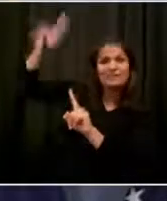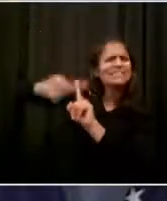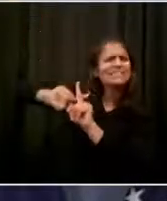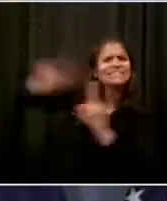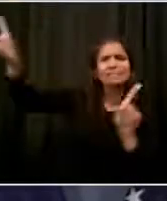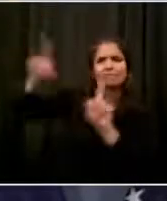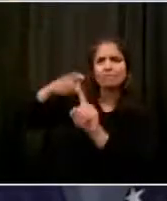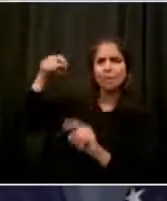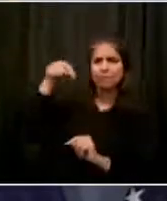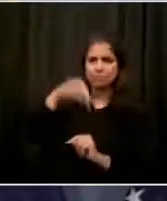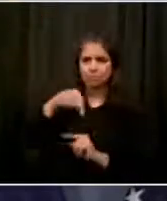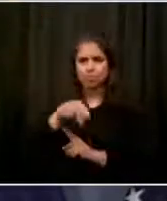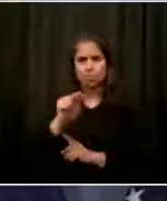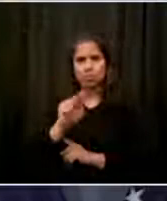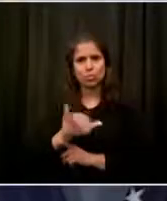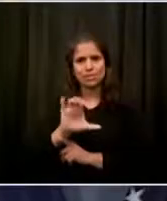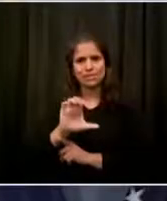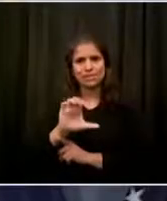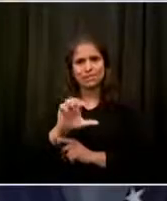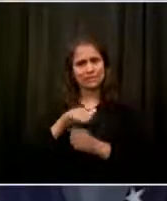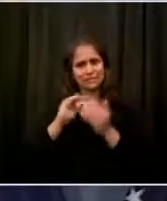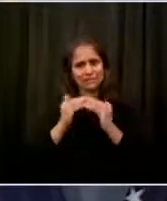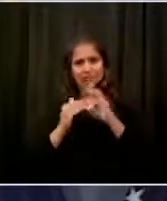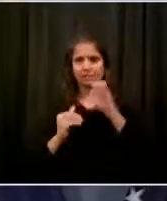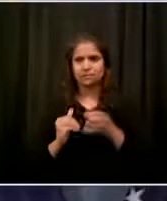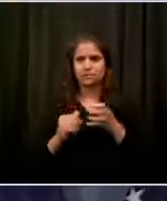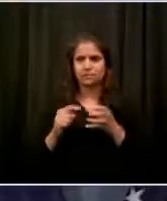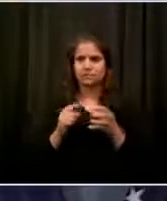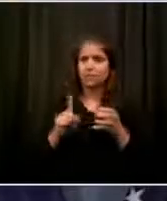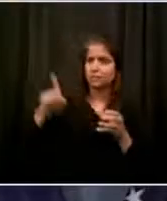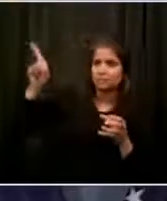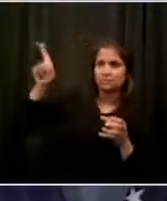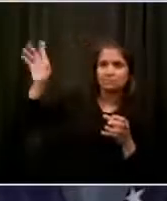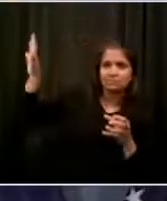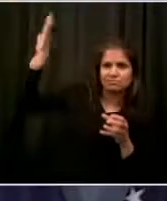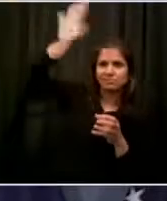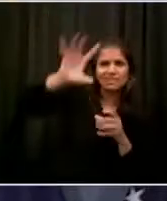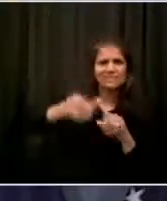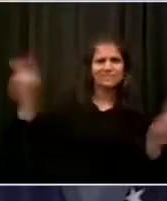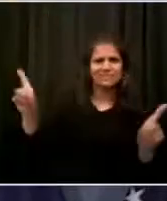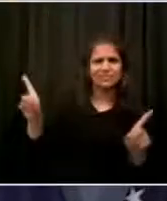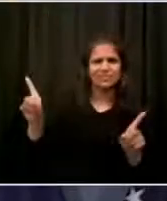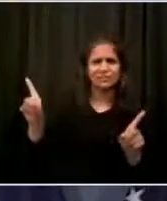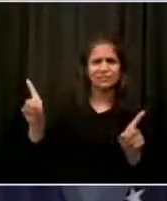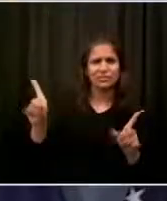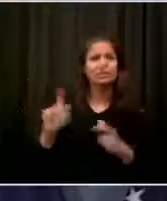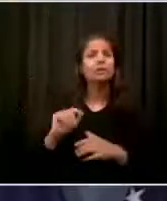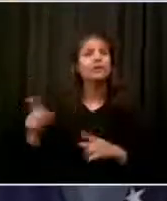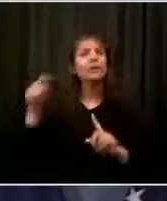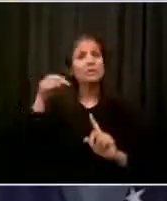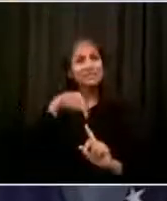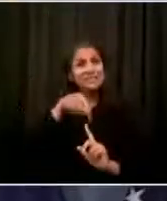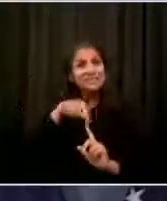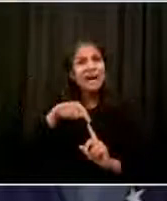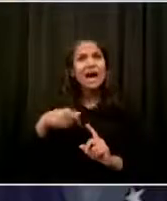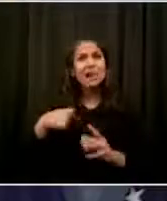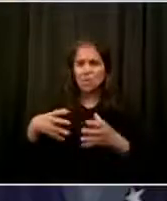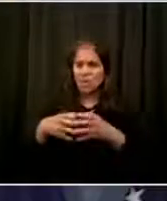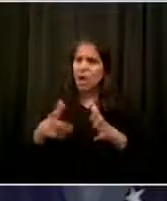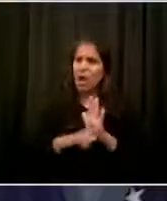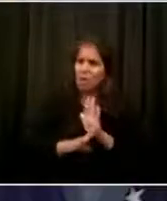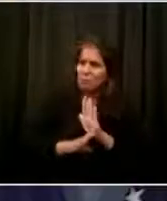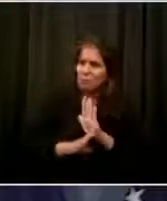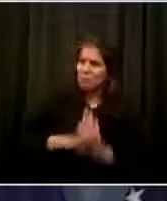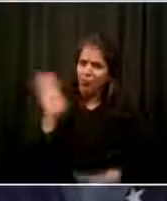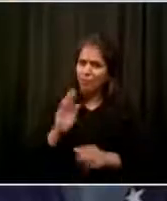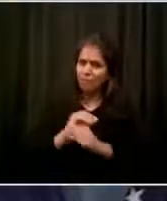city. So I want people to hear that we'll work with the state. We're going to constantly communicate with